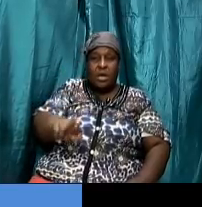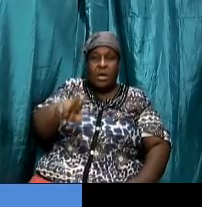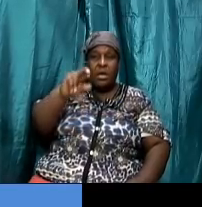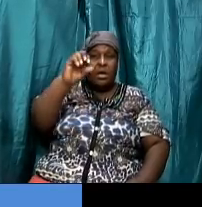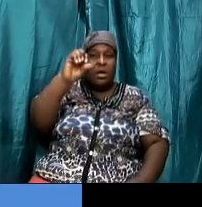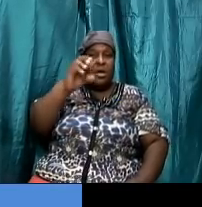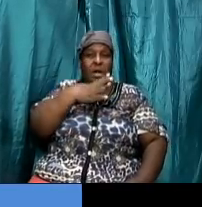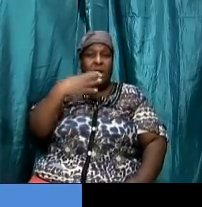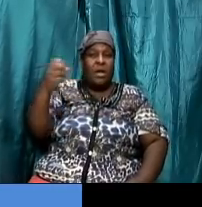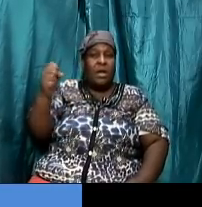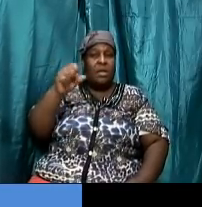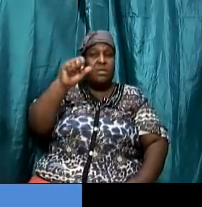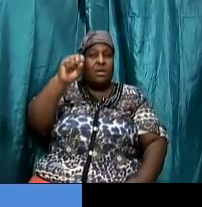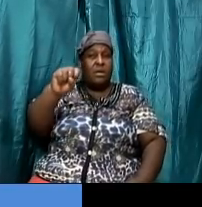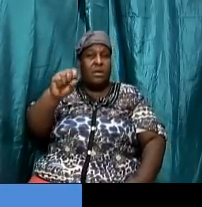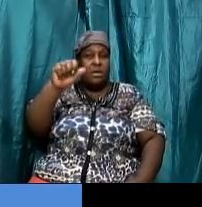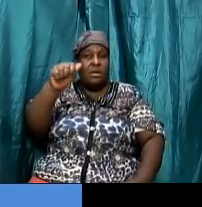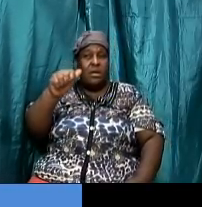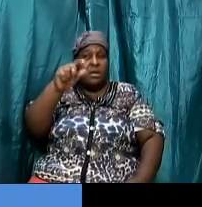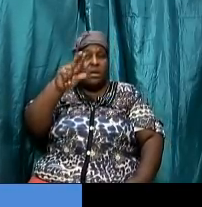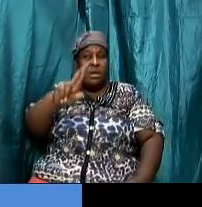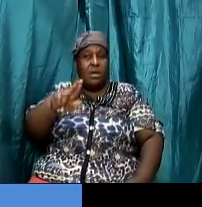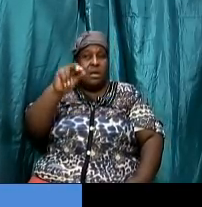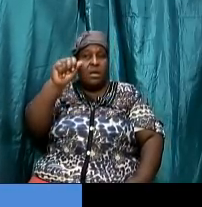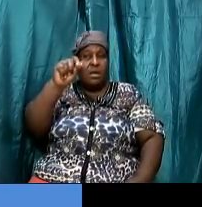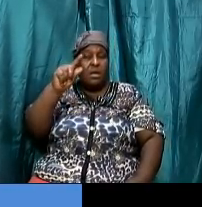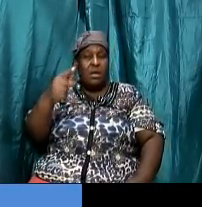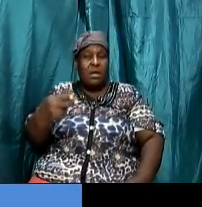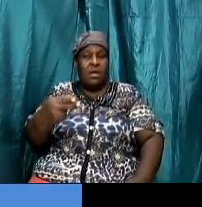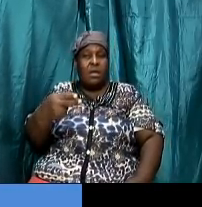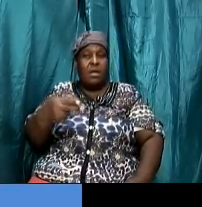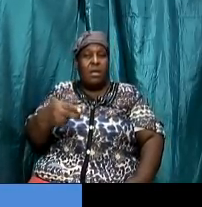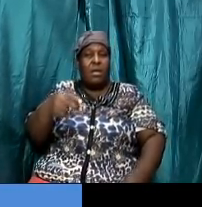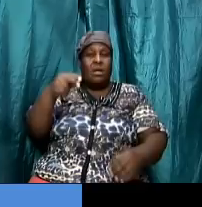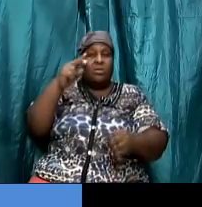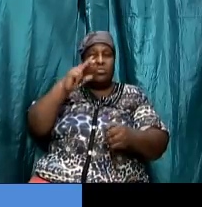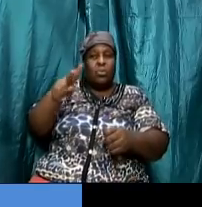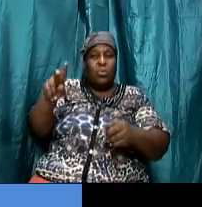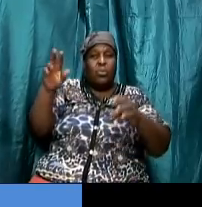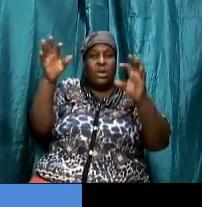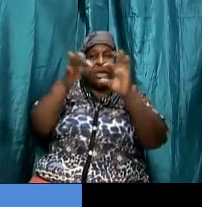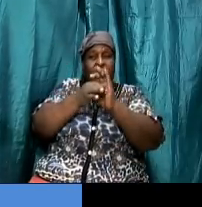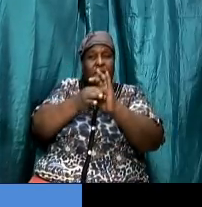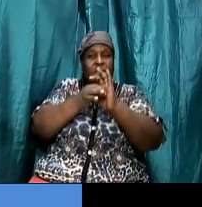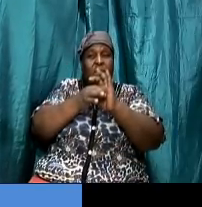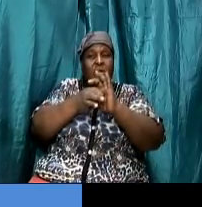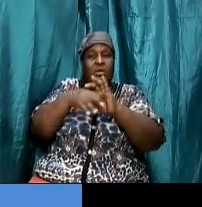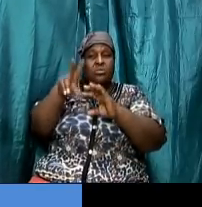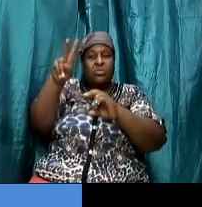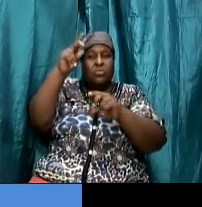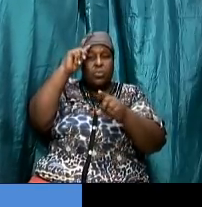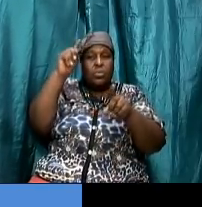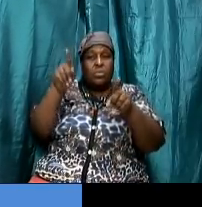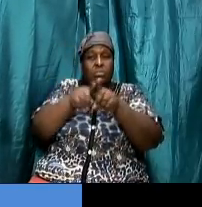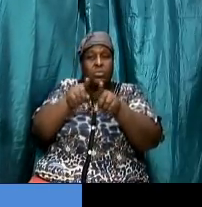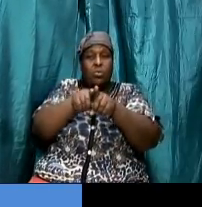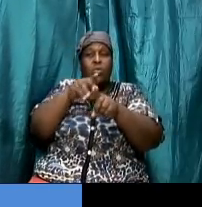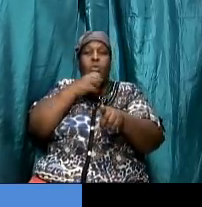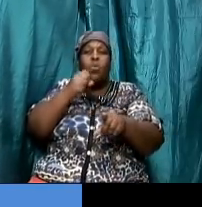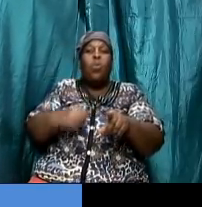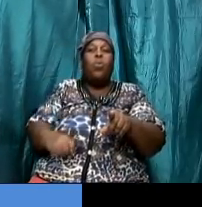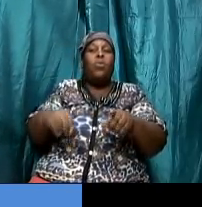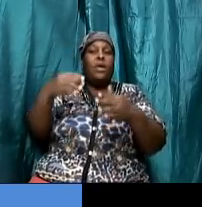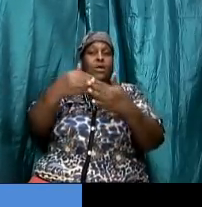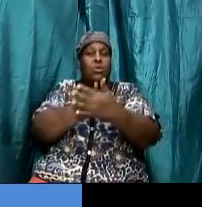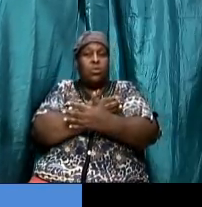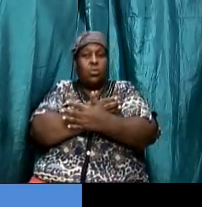the old covenant and the new covenant and the new two covenants were going to be established in two areas one was